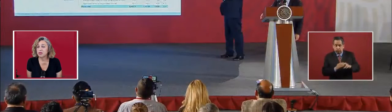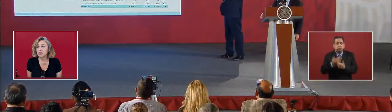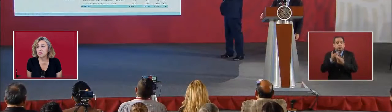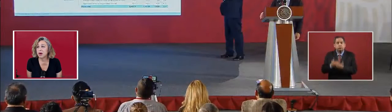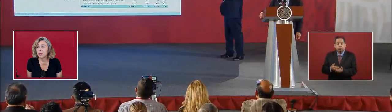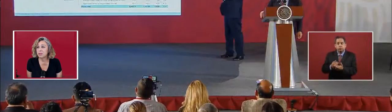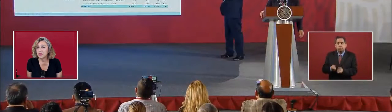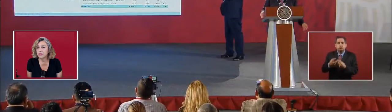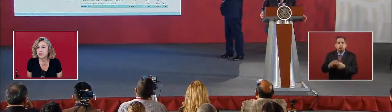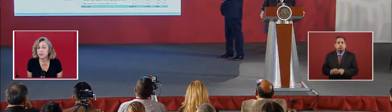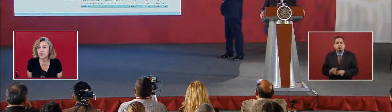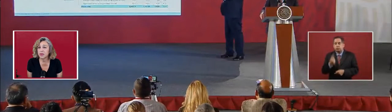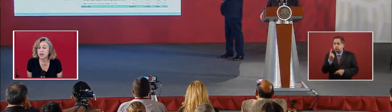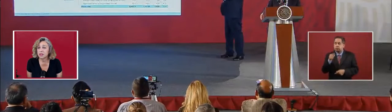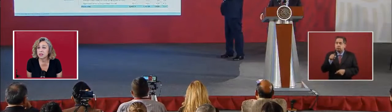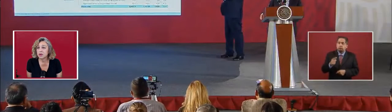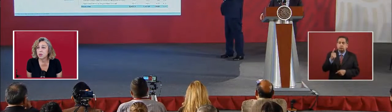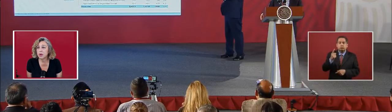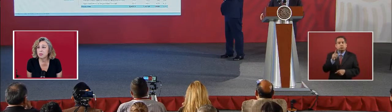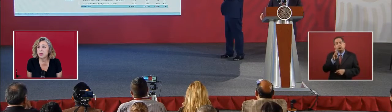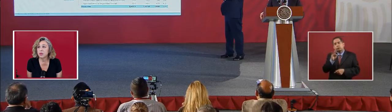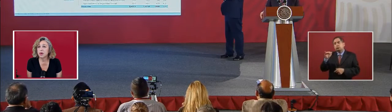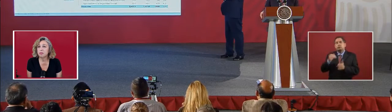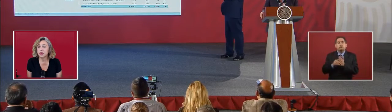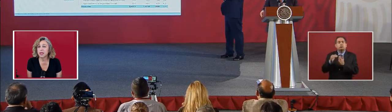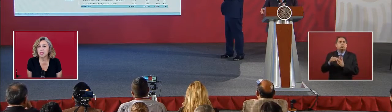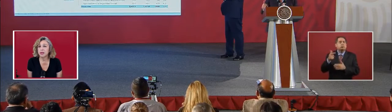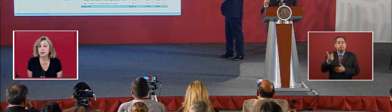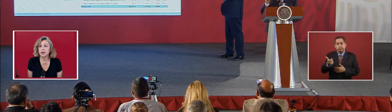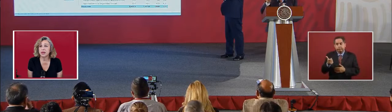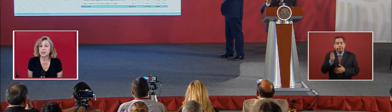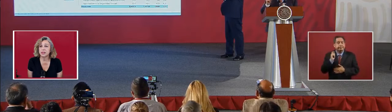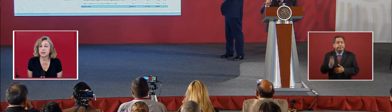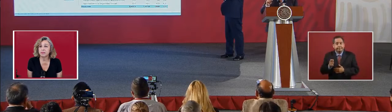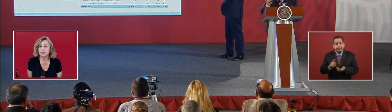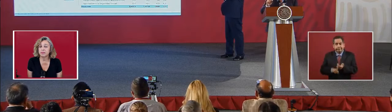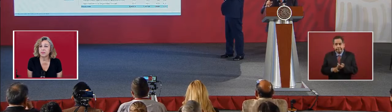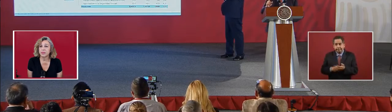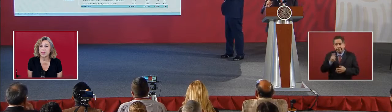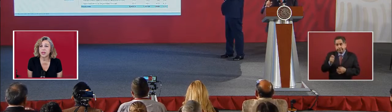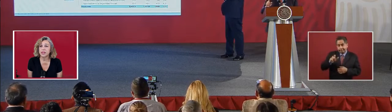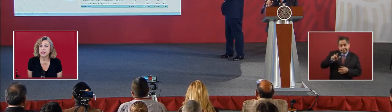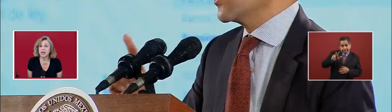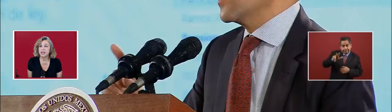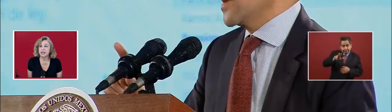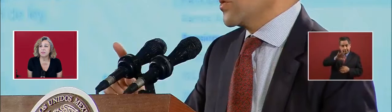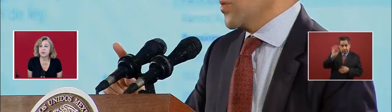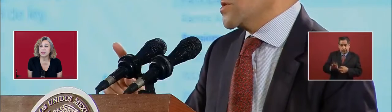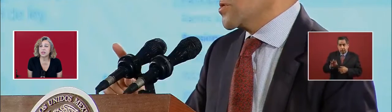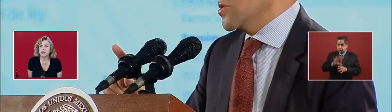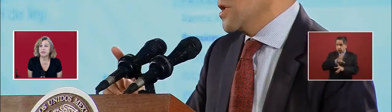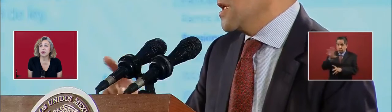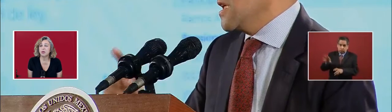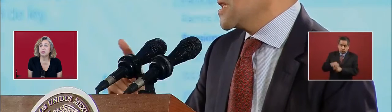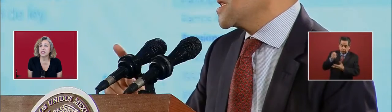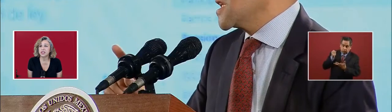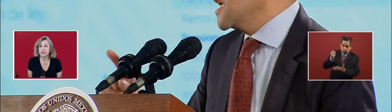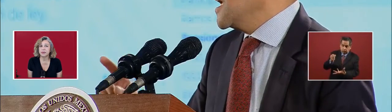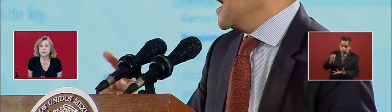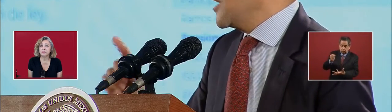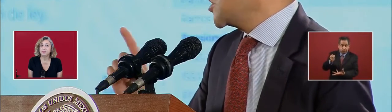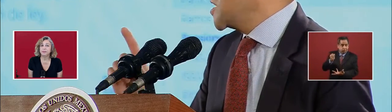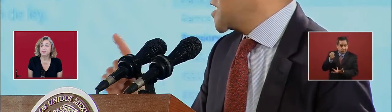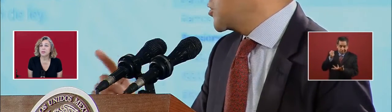So on the bottom, so 1.1 billion is 18% of the whole